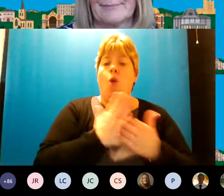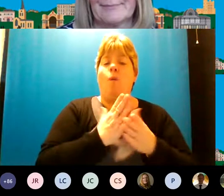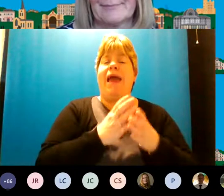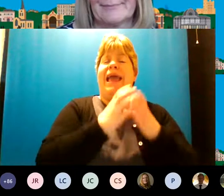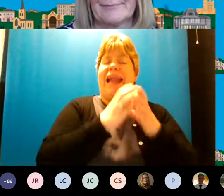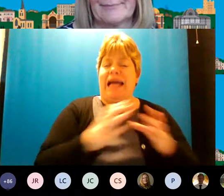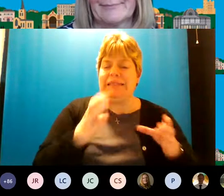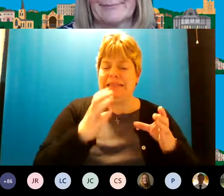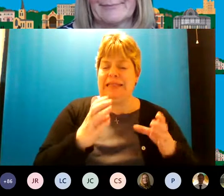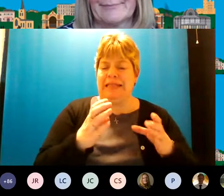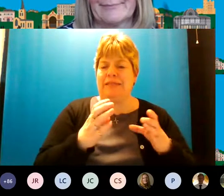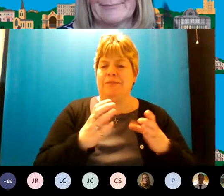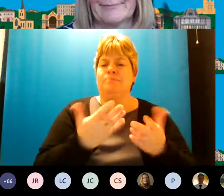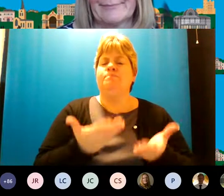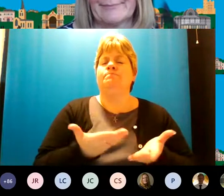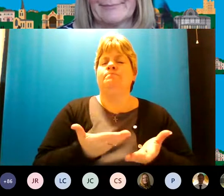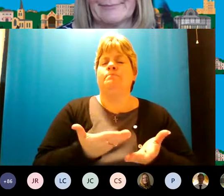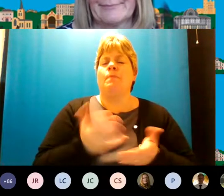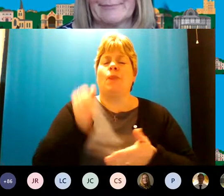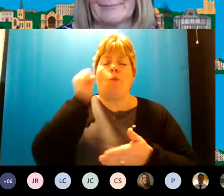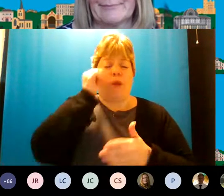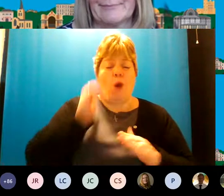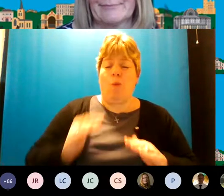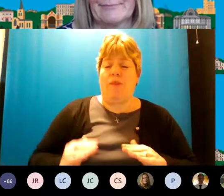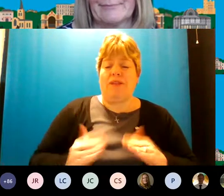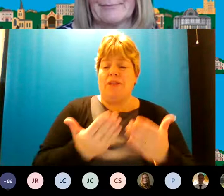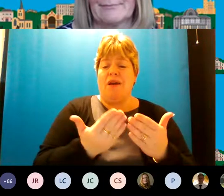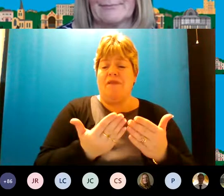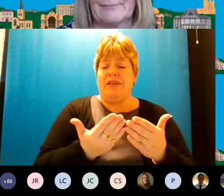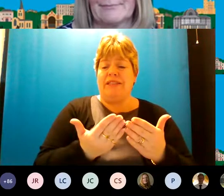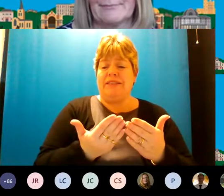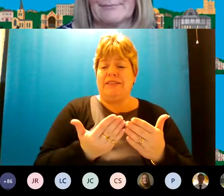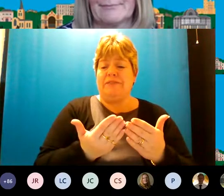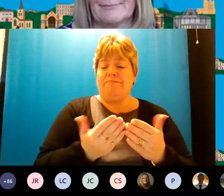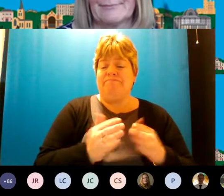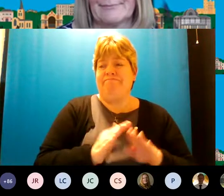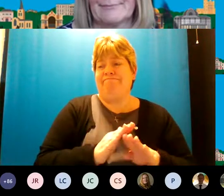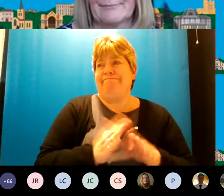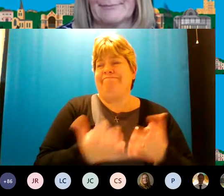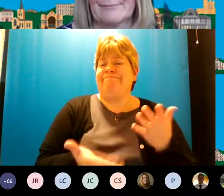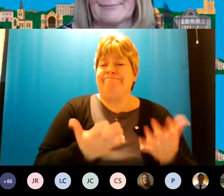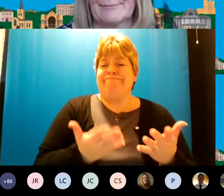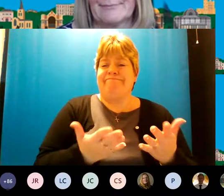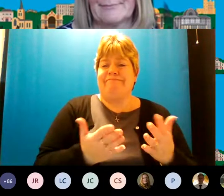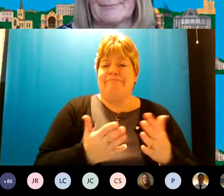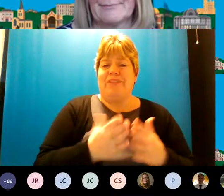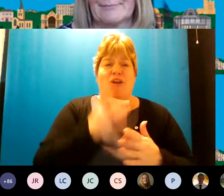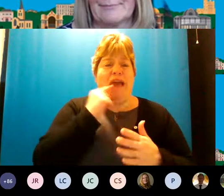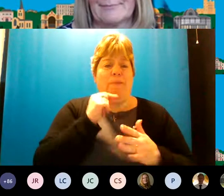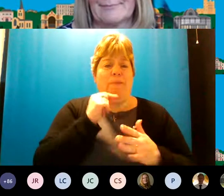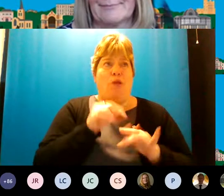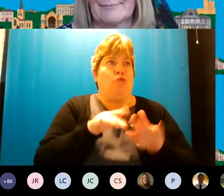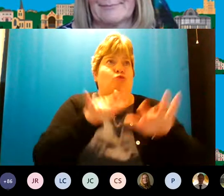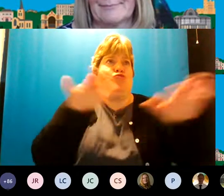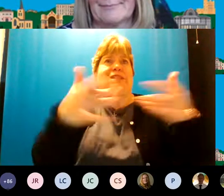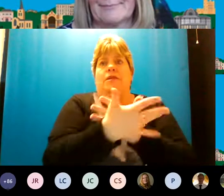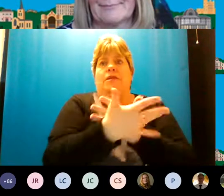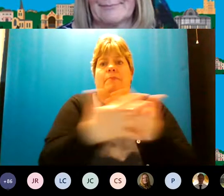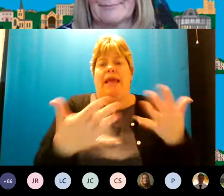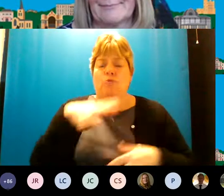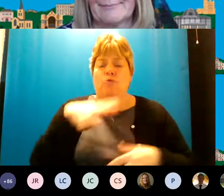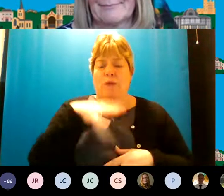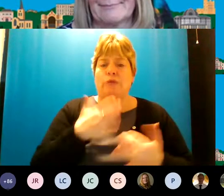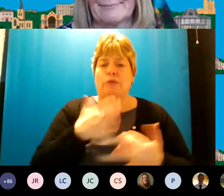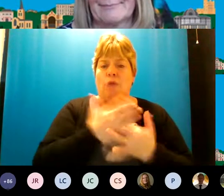we've got that because we know that the the service isn't isn't um you know it's not able to reach as many people as that need